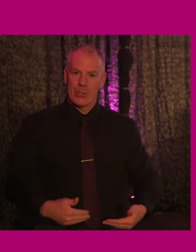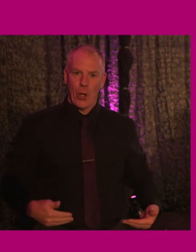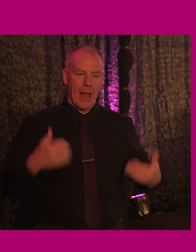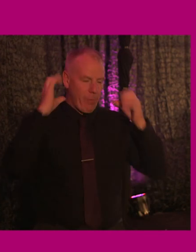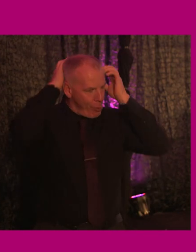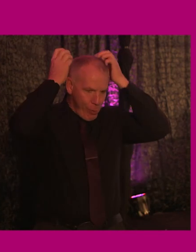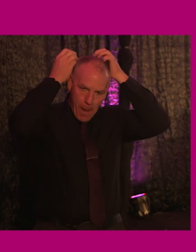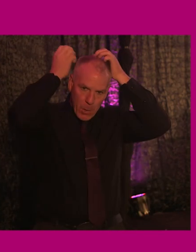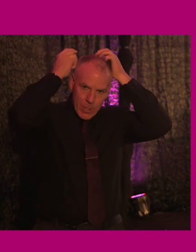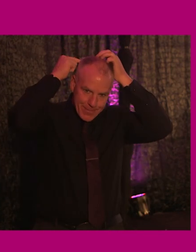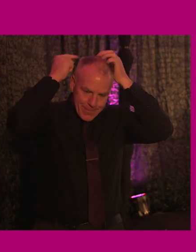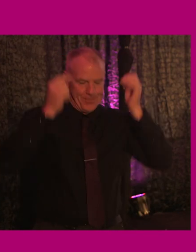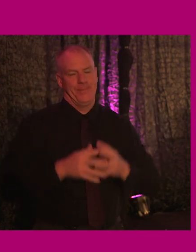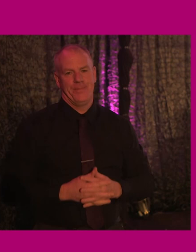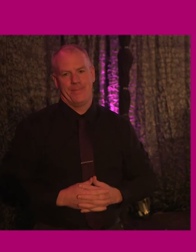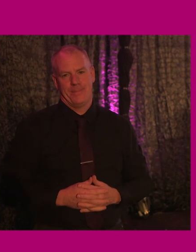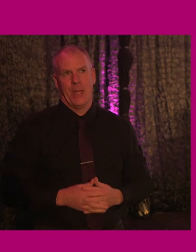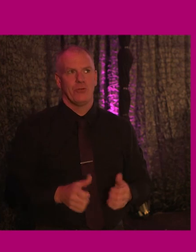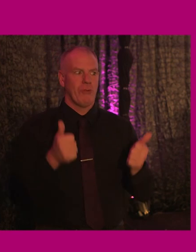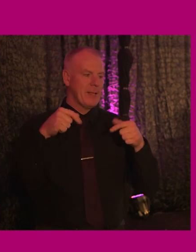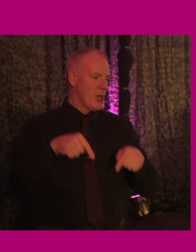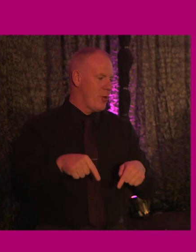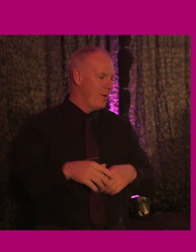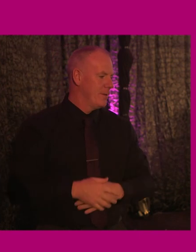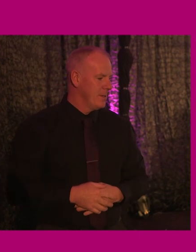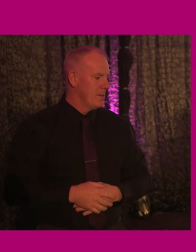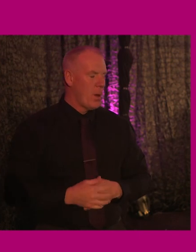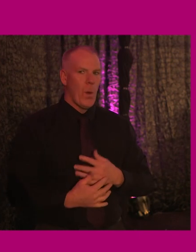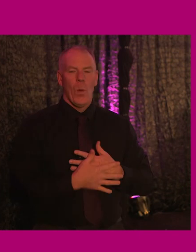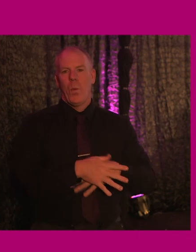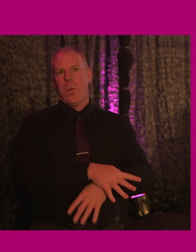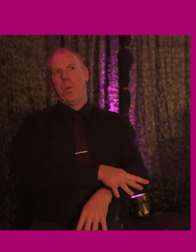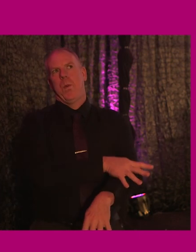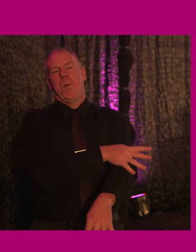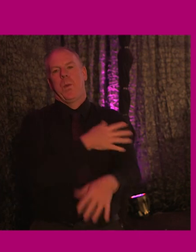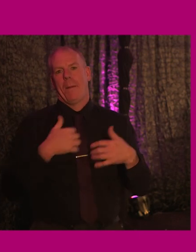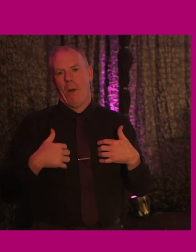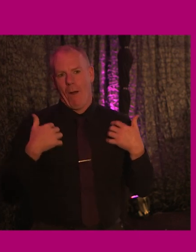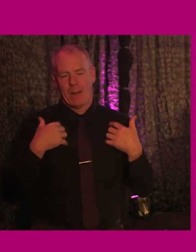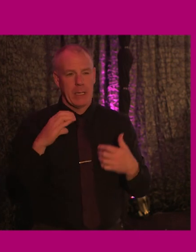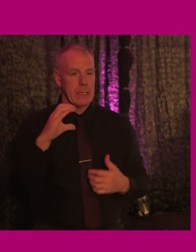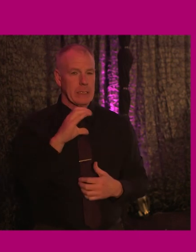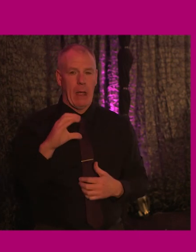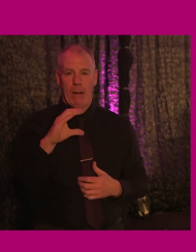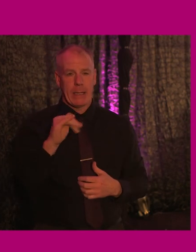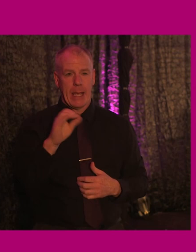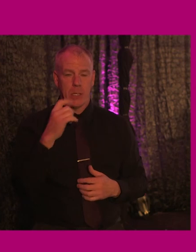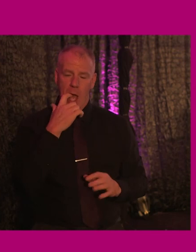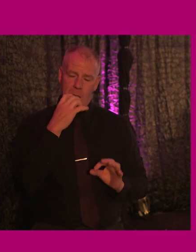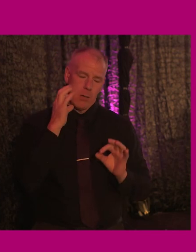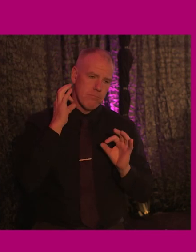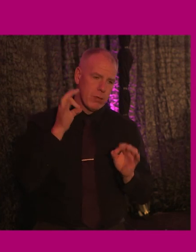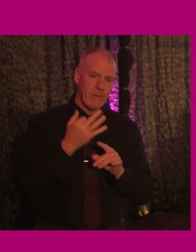into a bun this morning. So great to be here. It's been such an inspiring morning. Caroline Case is a tough act to follow, let me say.